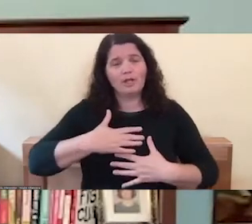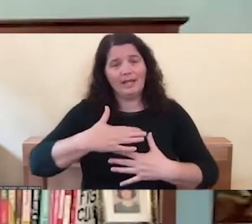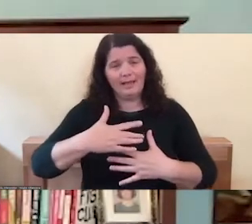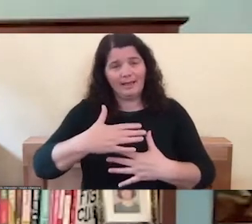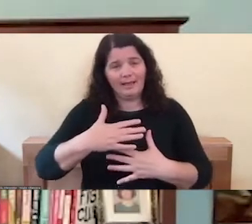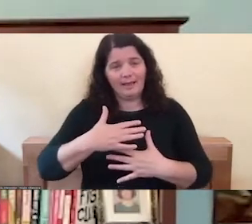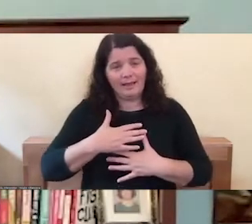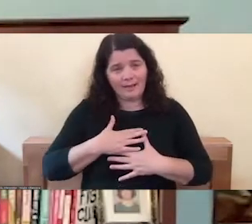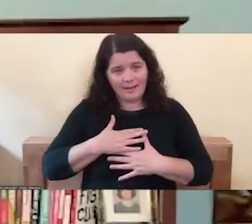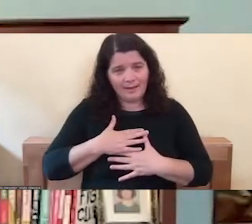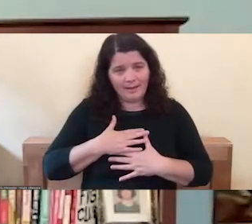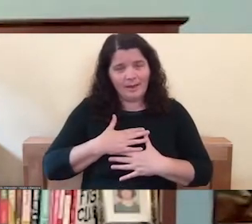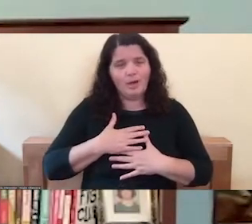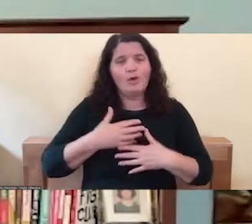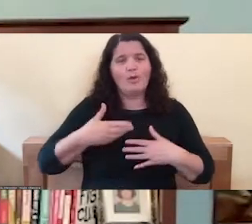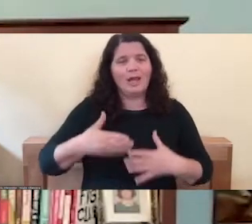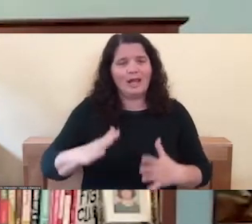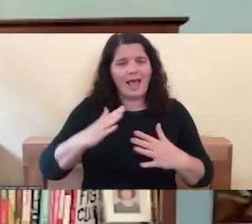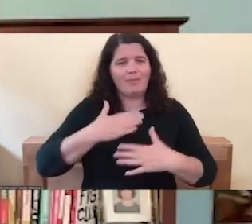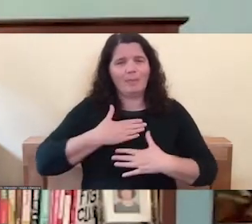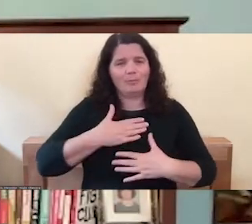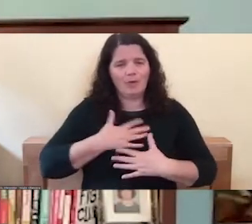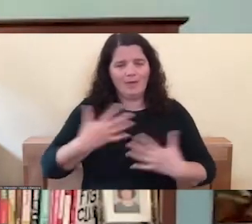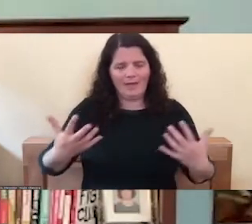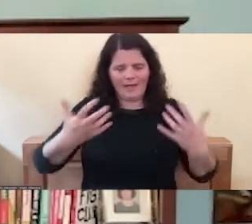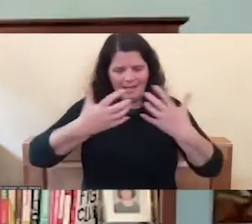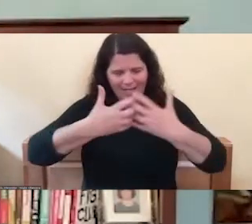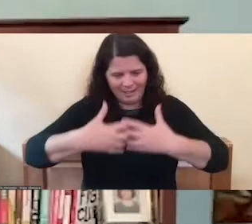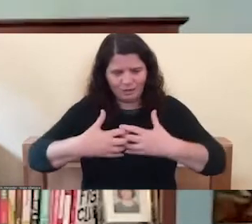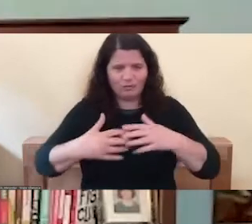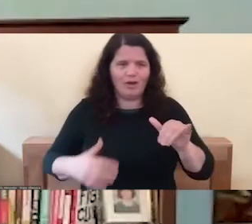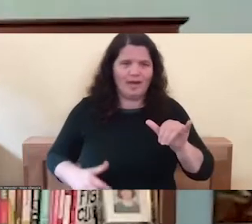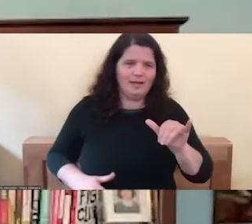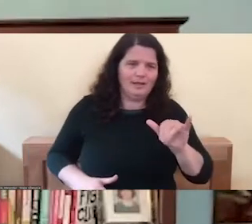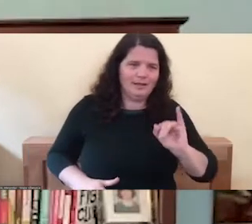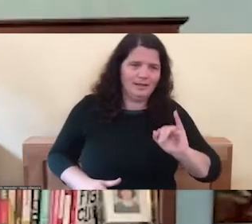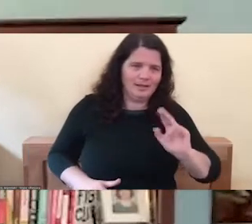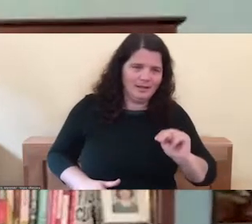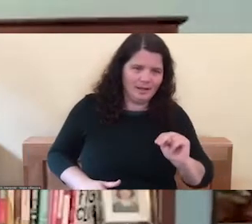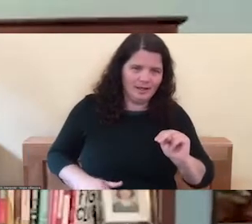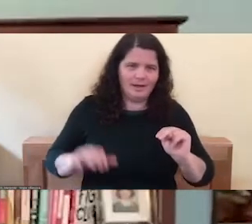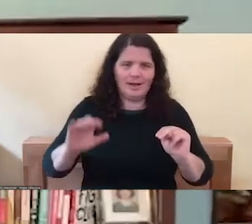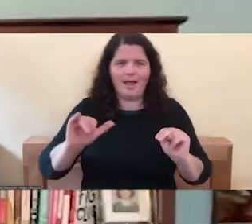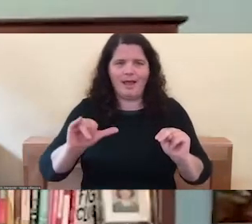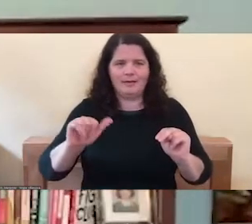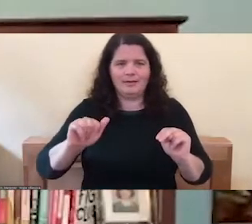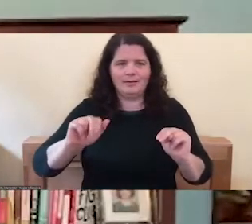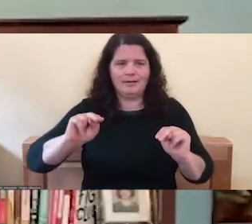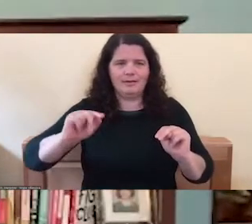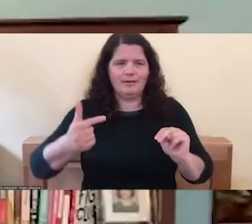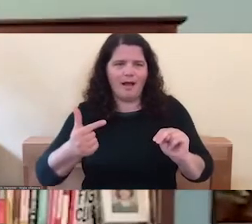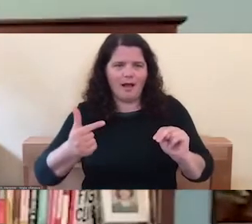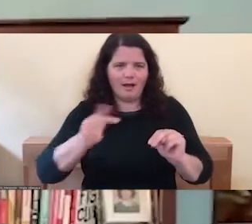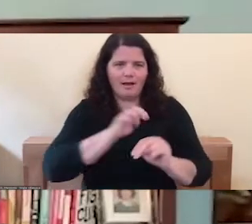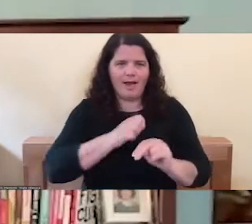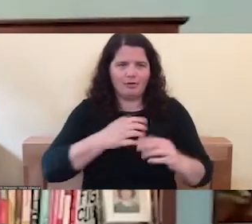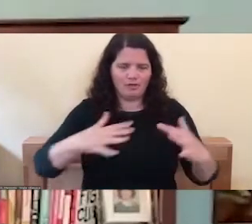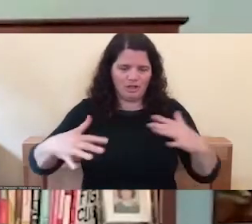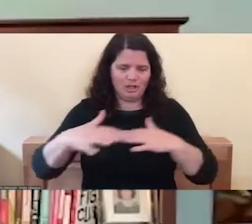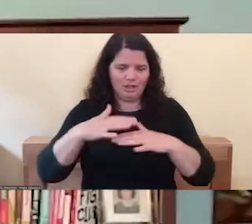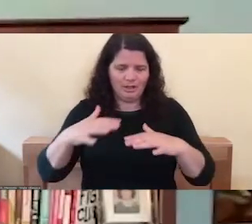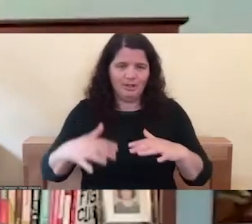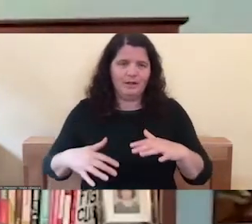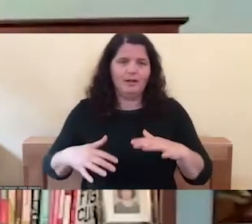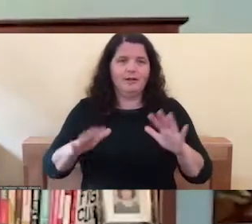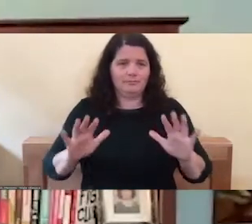integrate this yin and the yang energy, kind of the fierce energy, which is part of life and the tender yin energy,